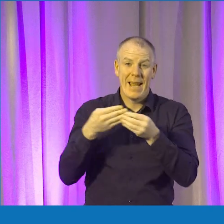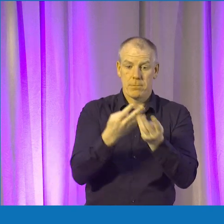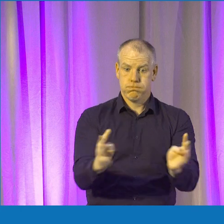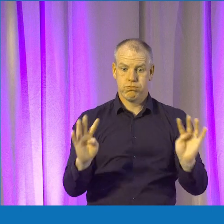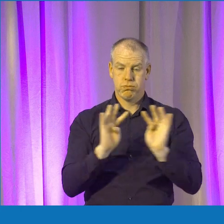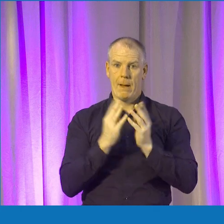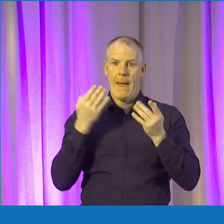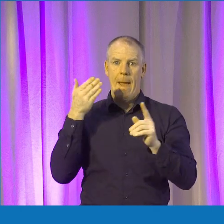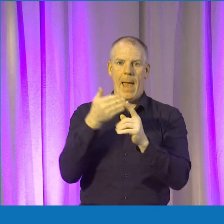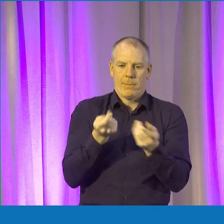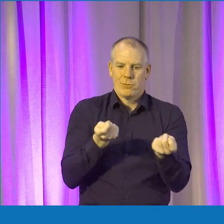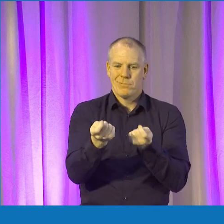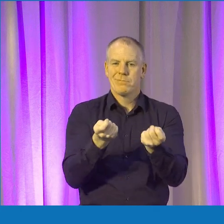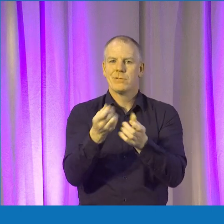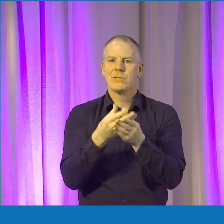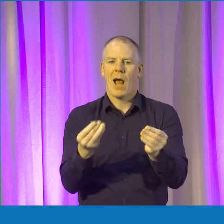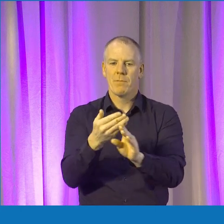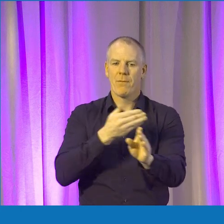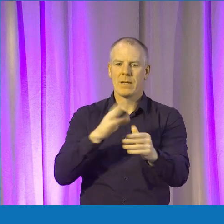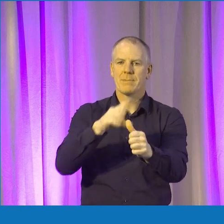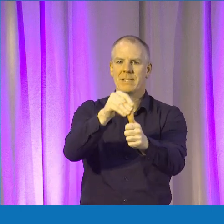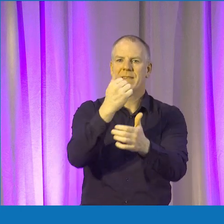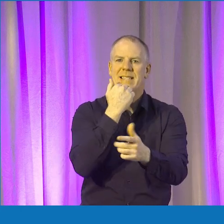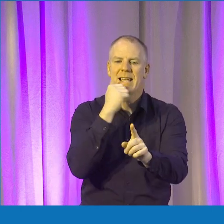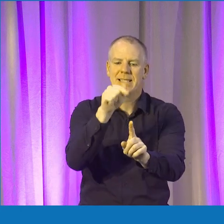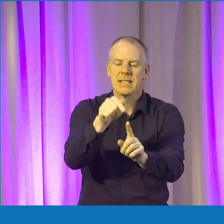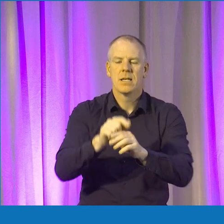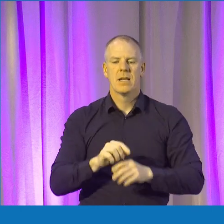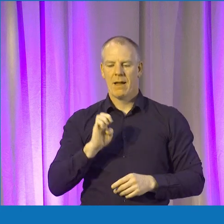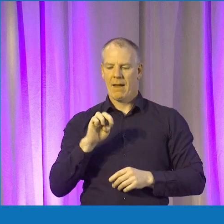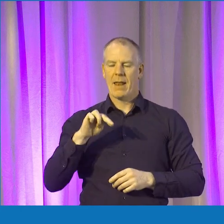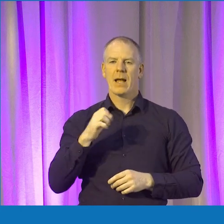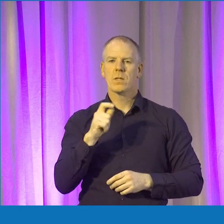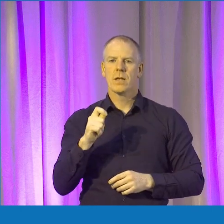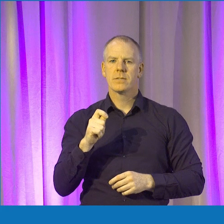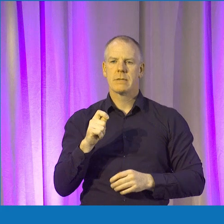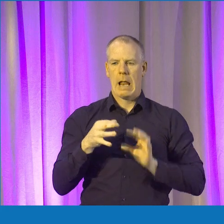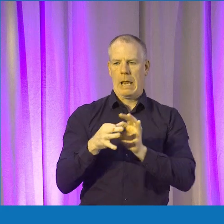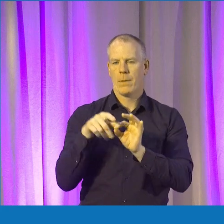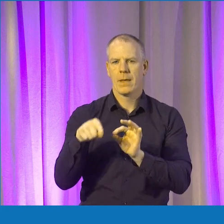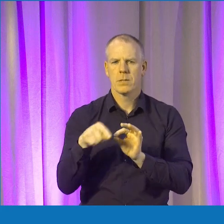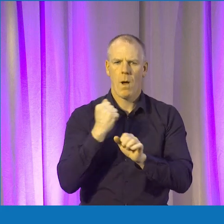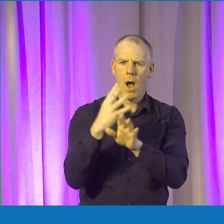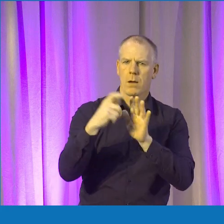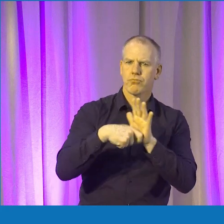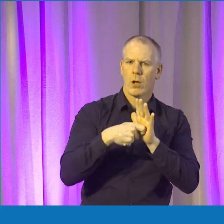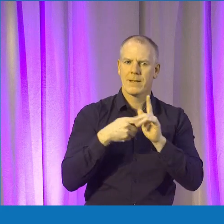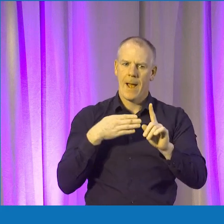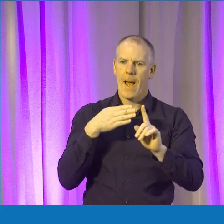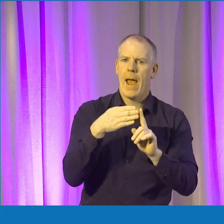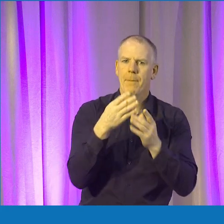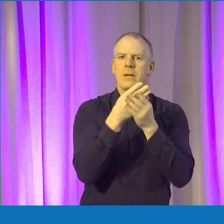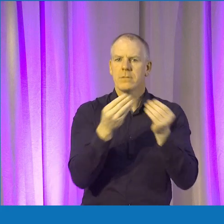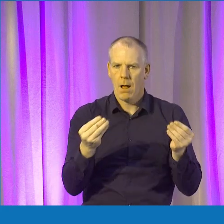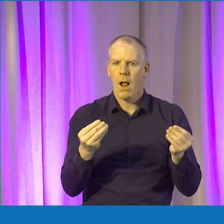tackle by a certain date. And Enactus kind of revolves around this. So each project in Enactus is aimed at